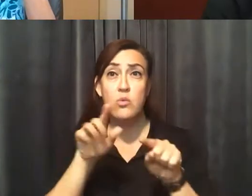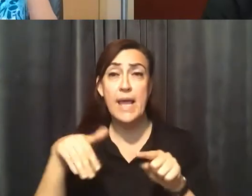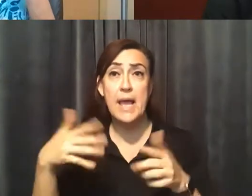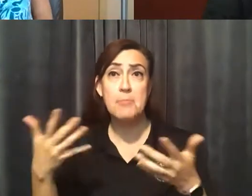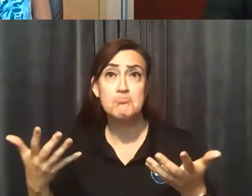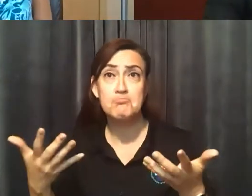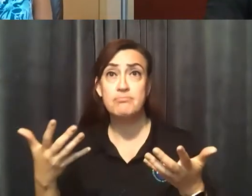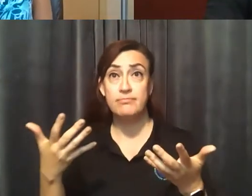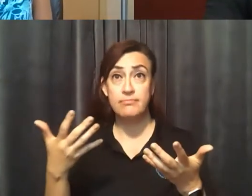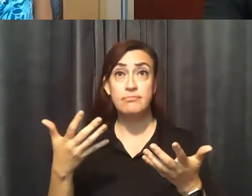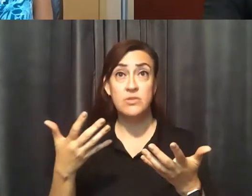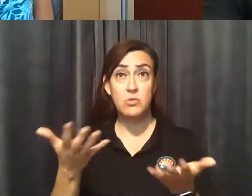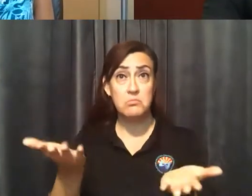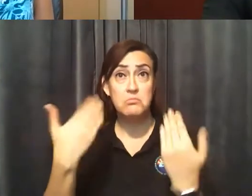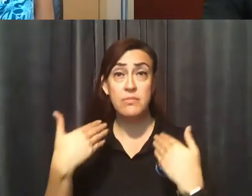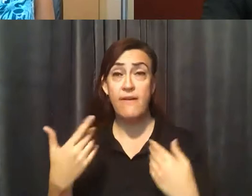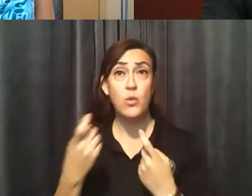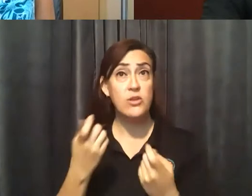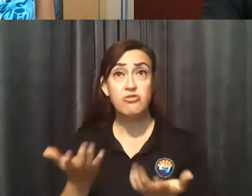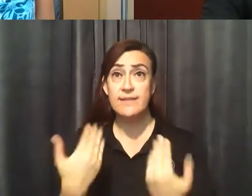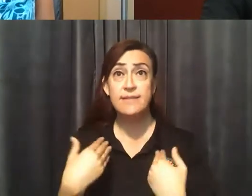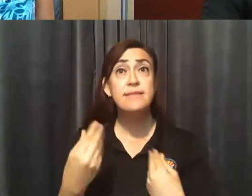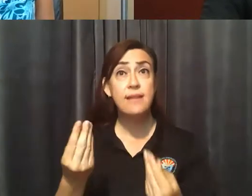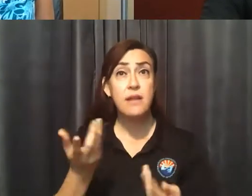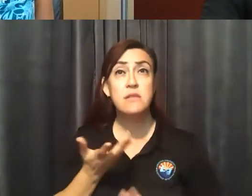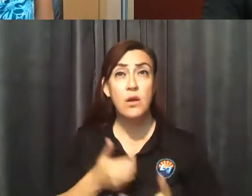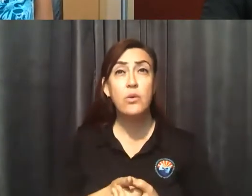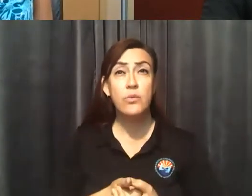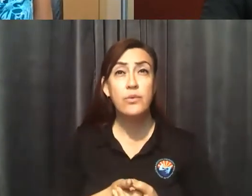all here in the Q and A. If you have any questions, please let us know.